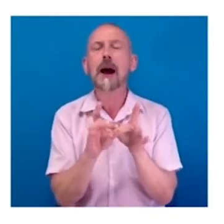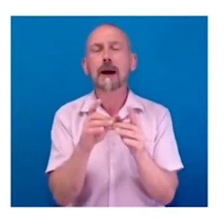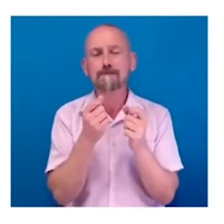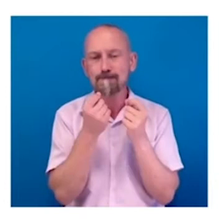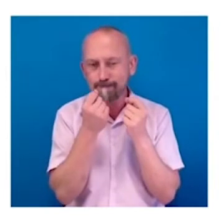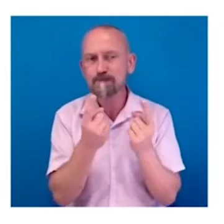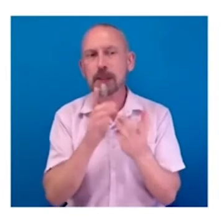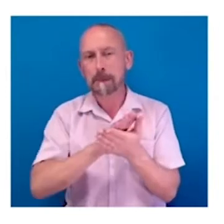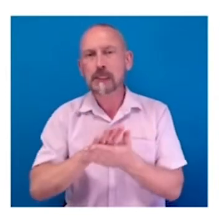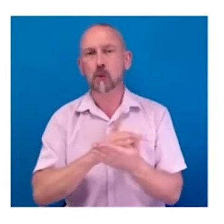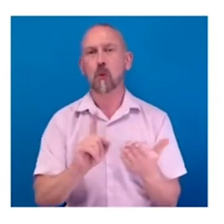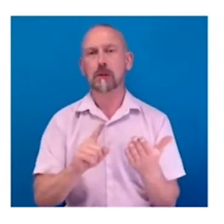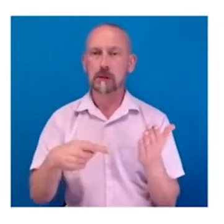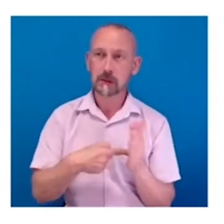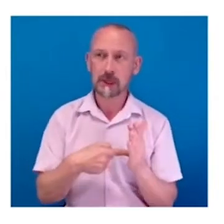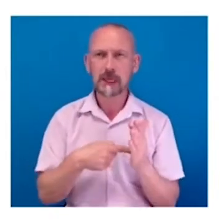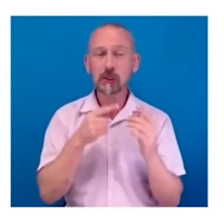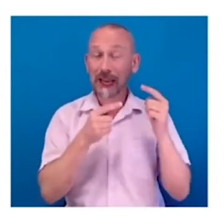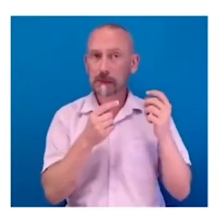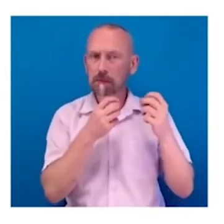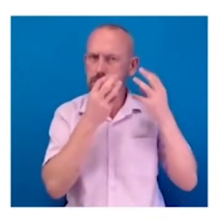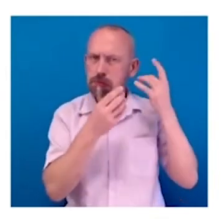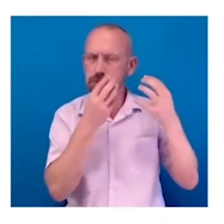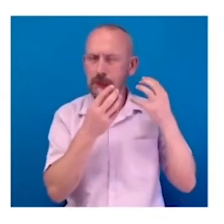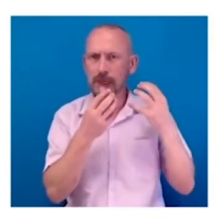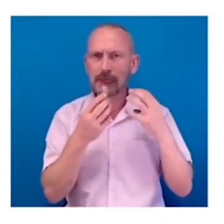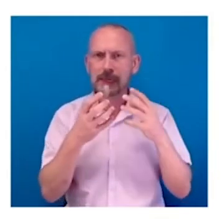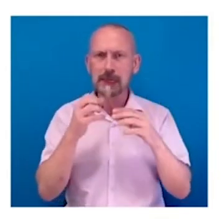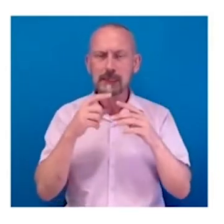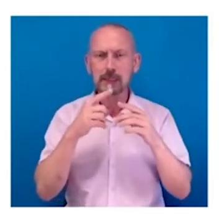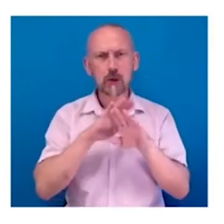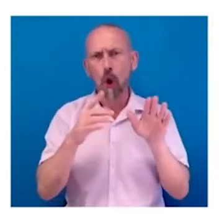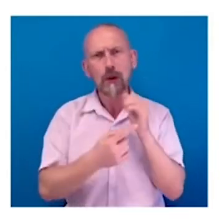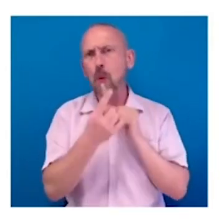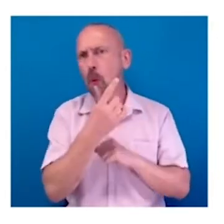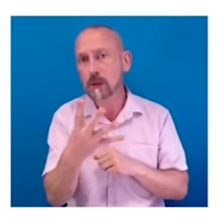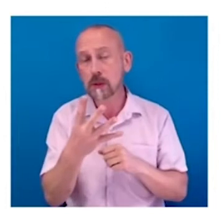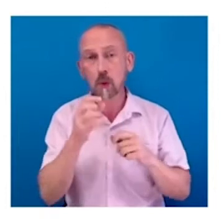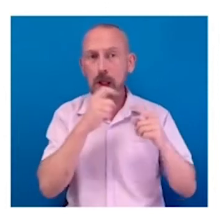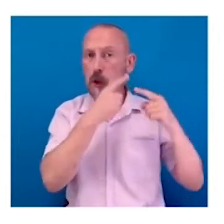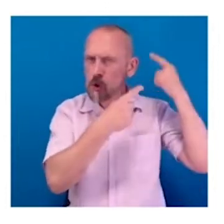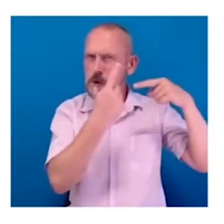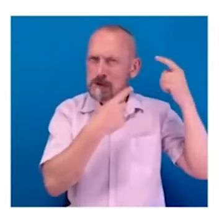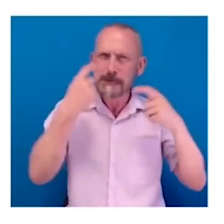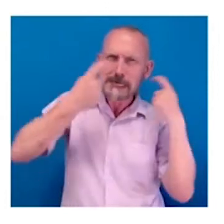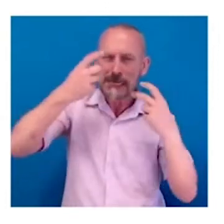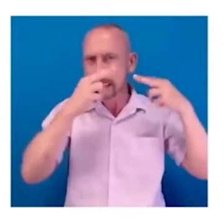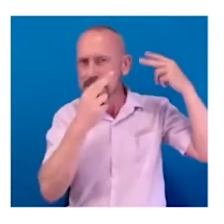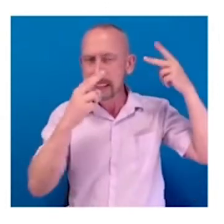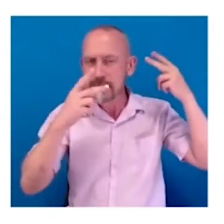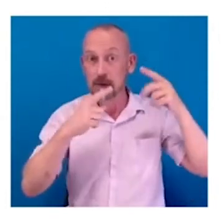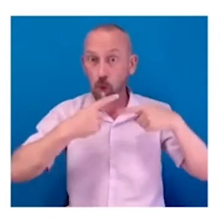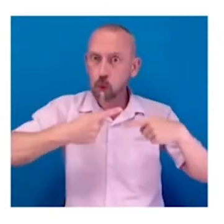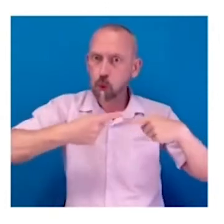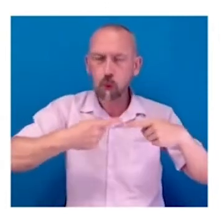Now, this is a continuous feedback loop, it goes round and round and round at great speed. And this is how